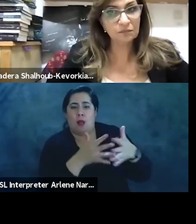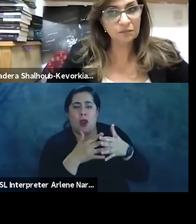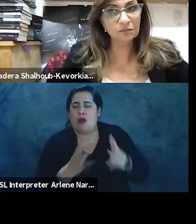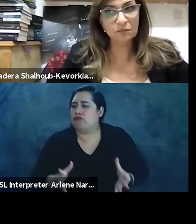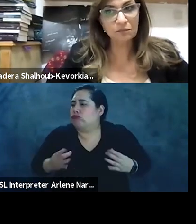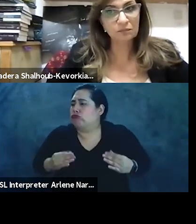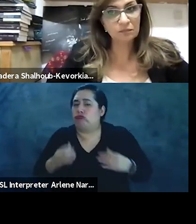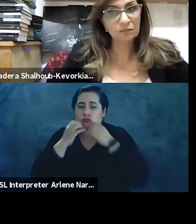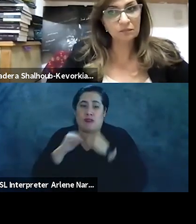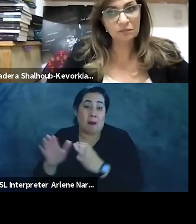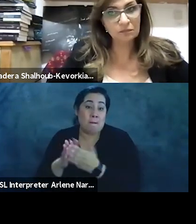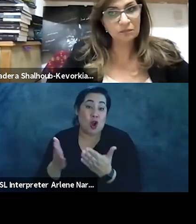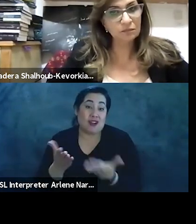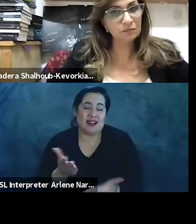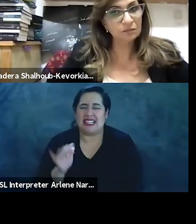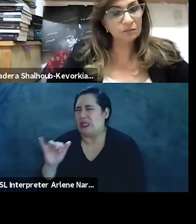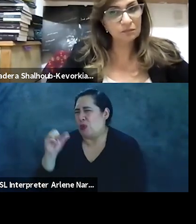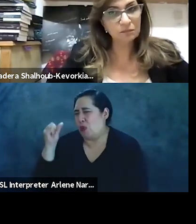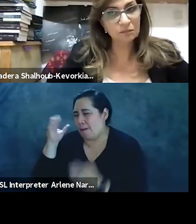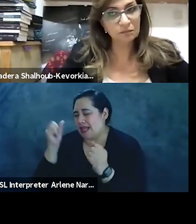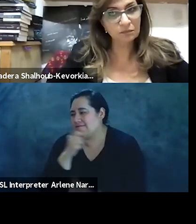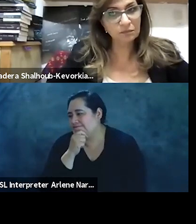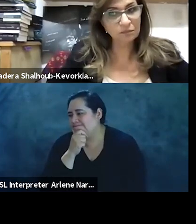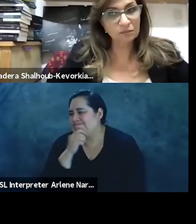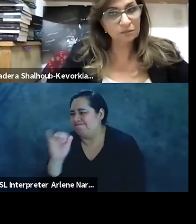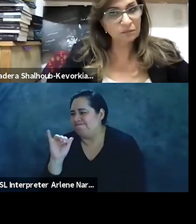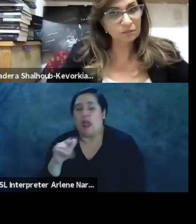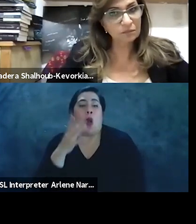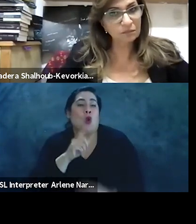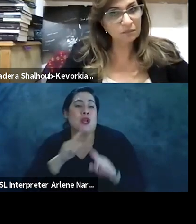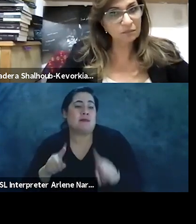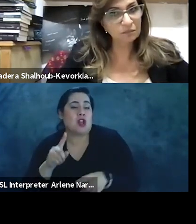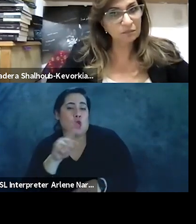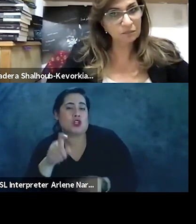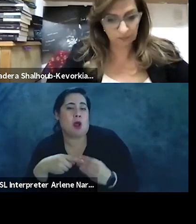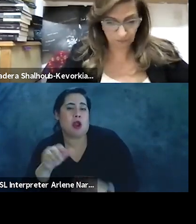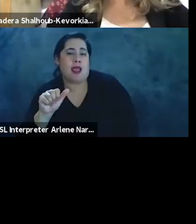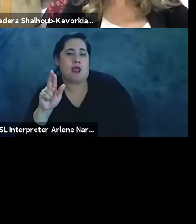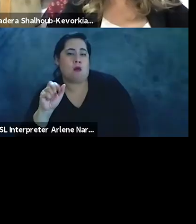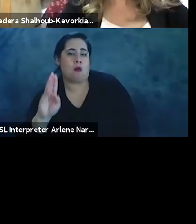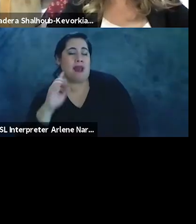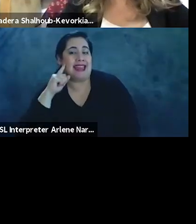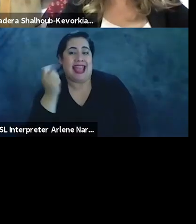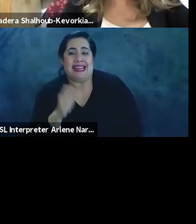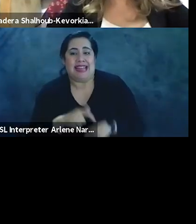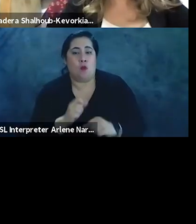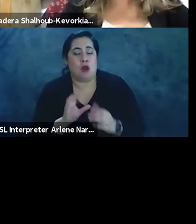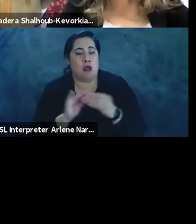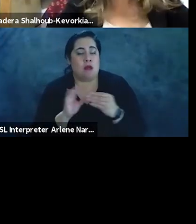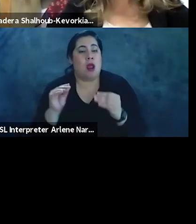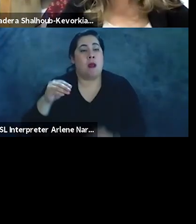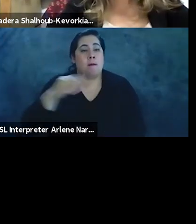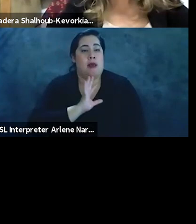yeah that's amazing um dude just i just respond to that question about the arabs i i think anytime we talk about palestine and the arab world